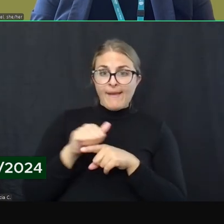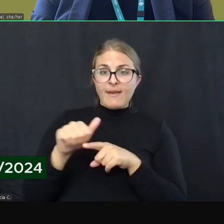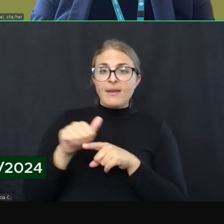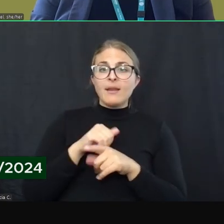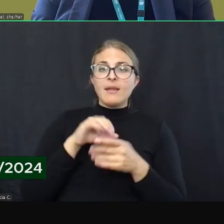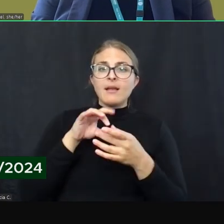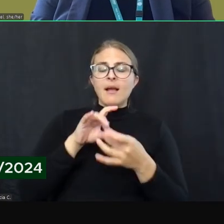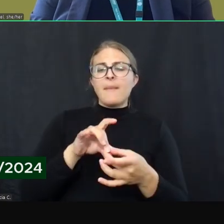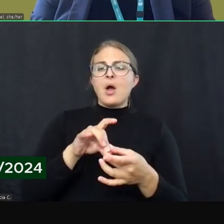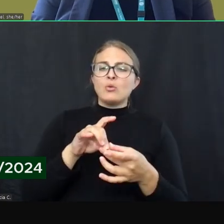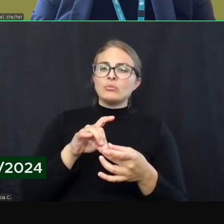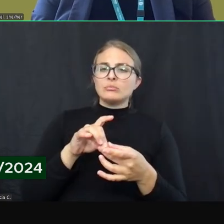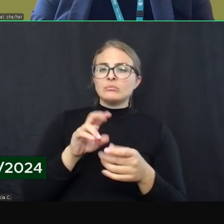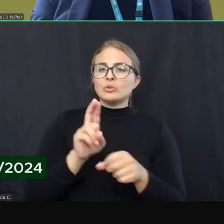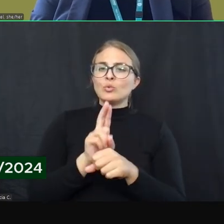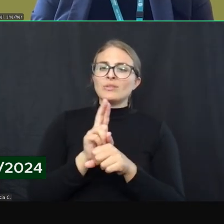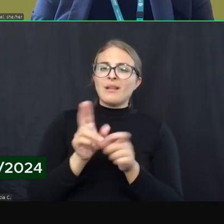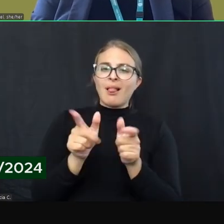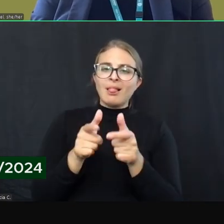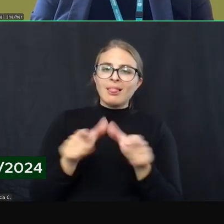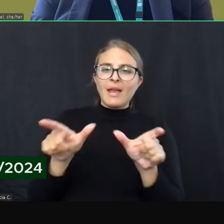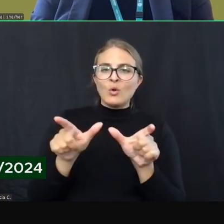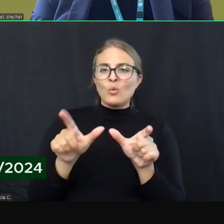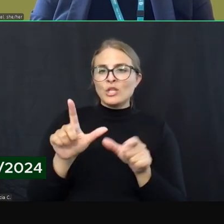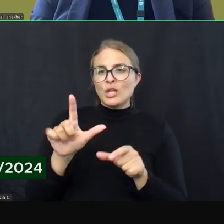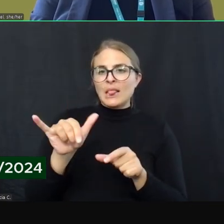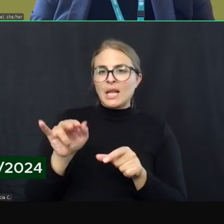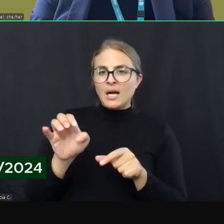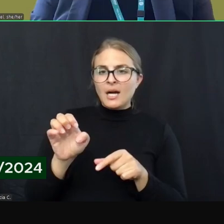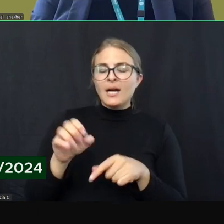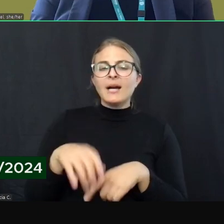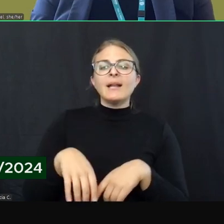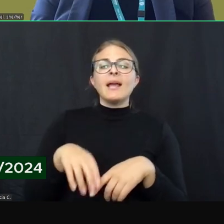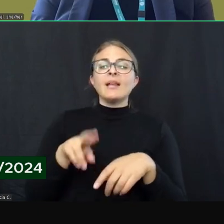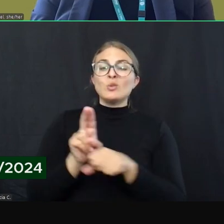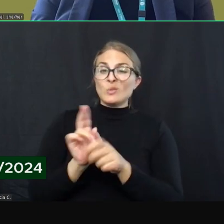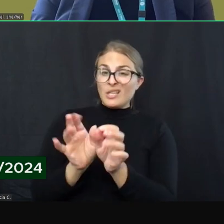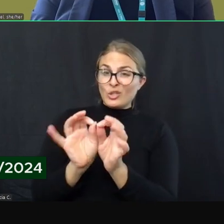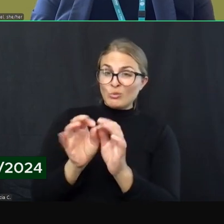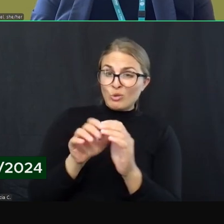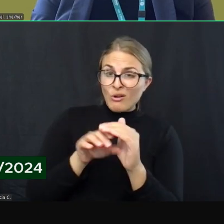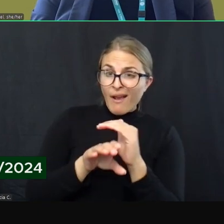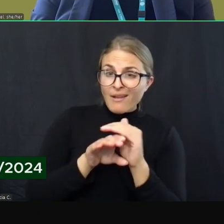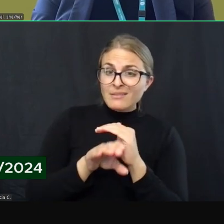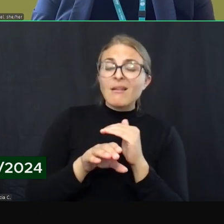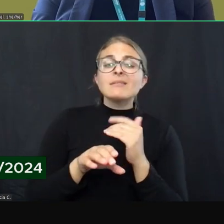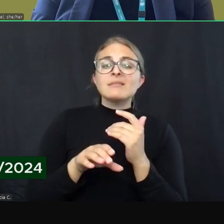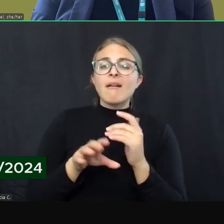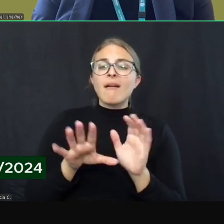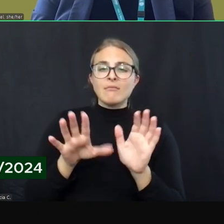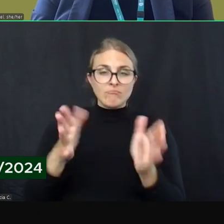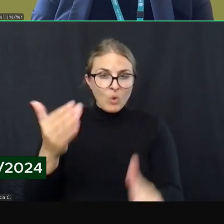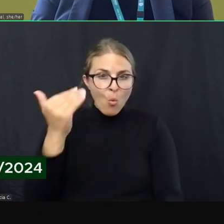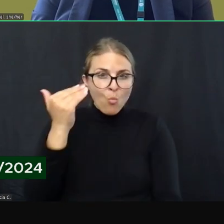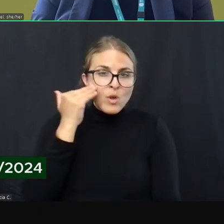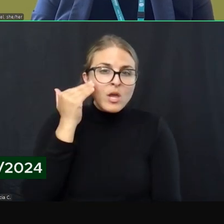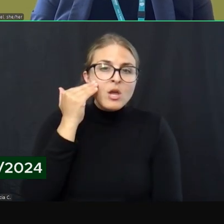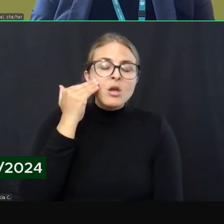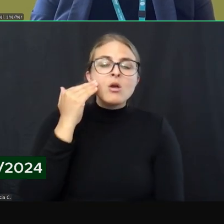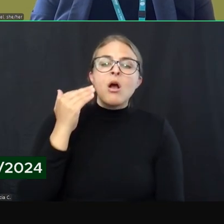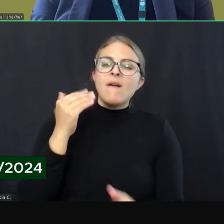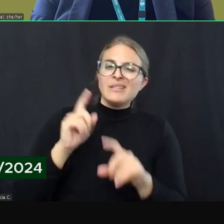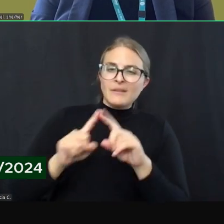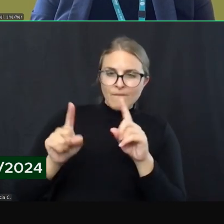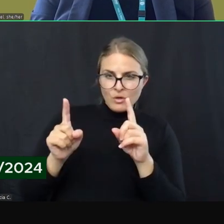using language line and using interpreter access and awareness of initiatives in our community